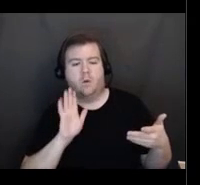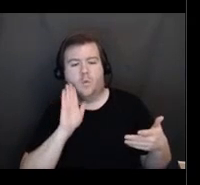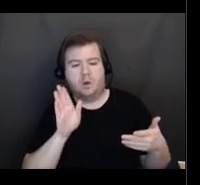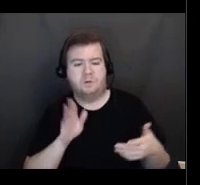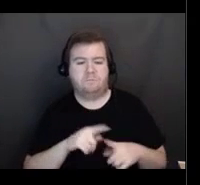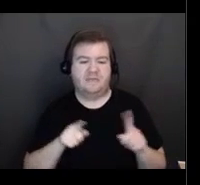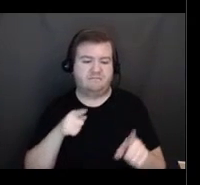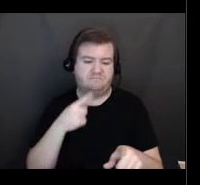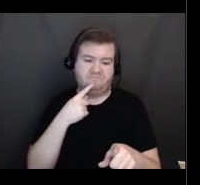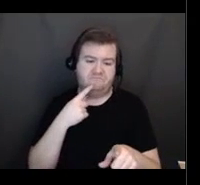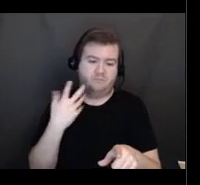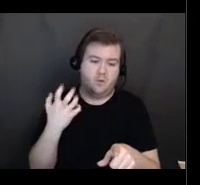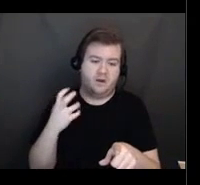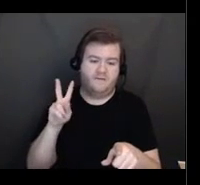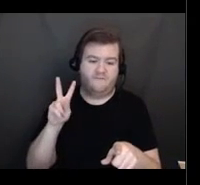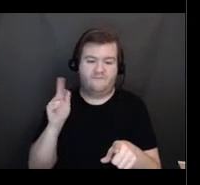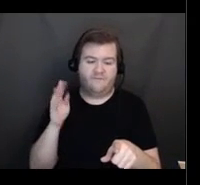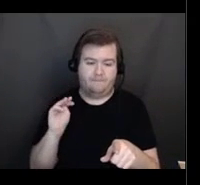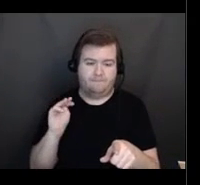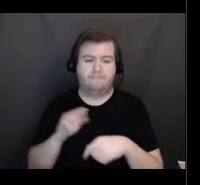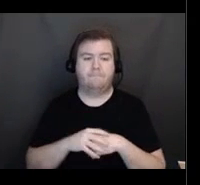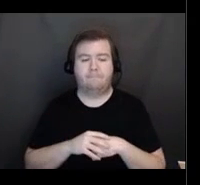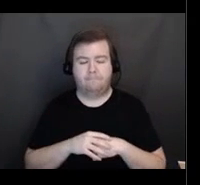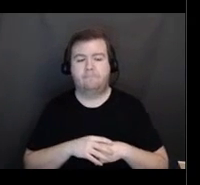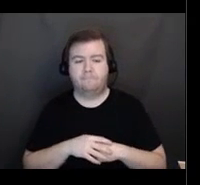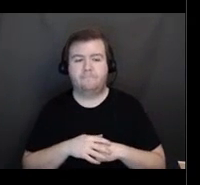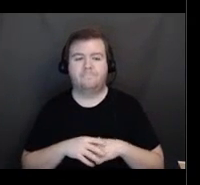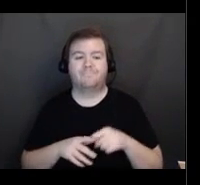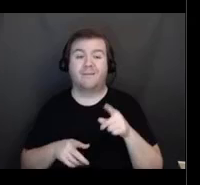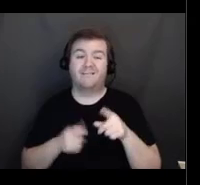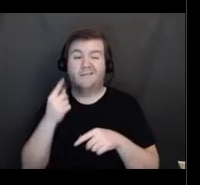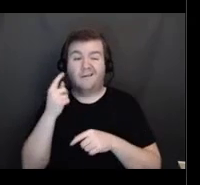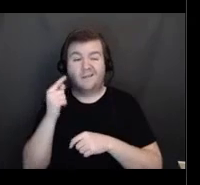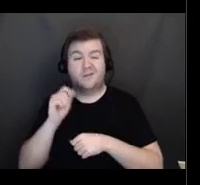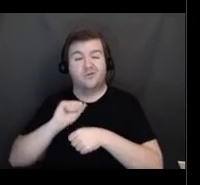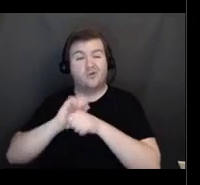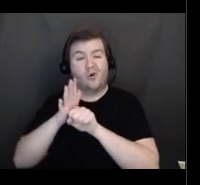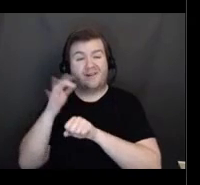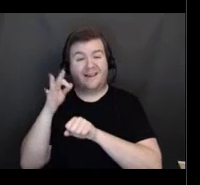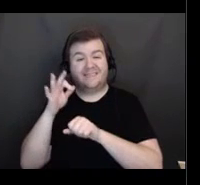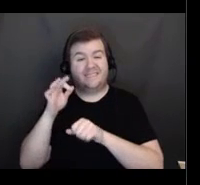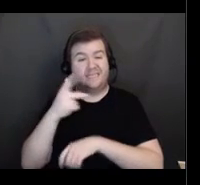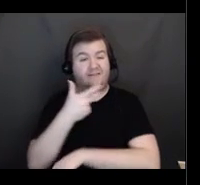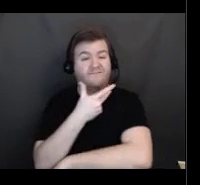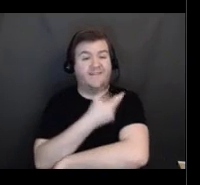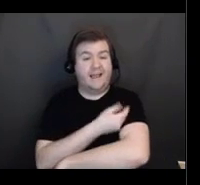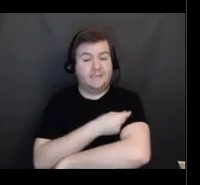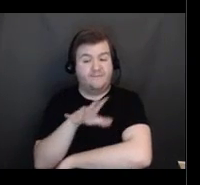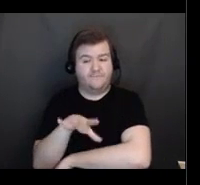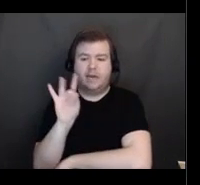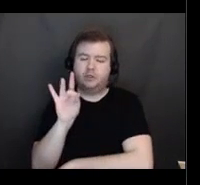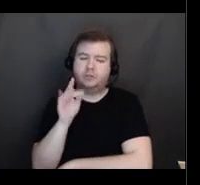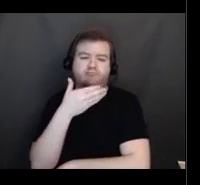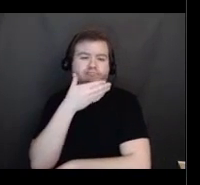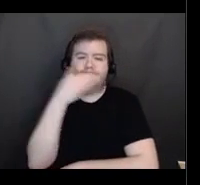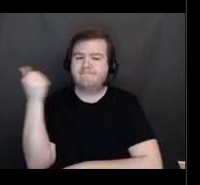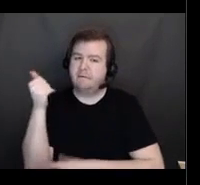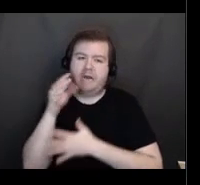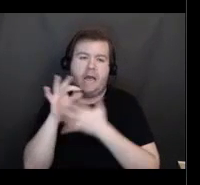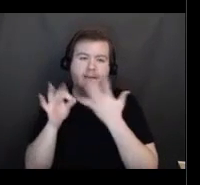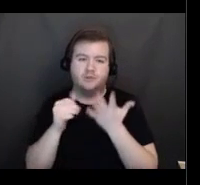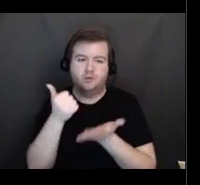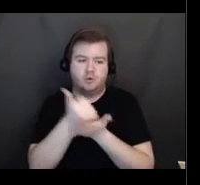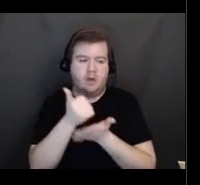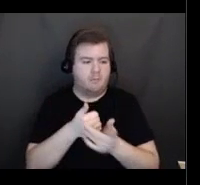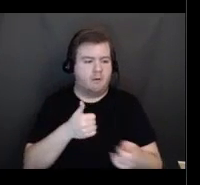finder is the best resource when assisting those recipients who are searching for an available appointment or who want to